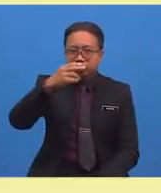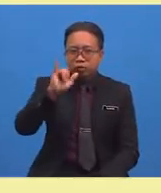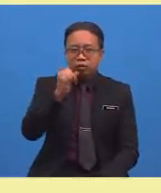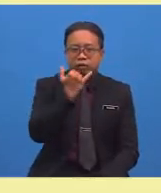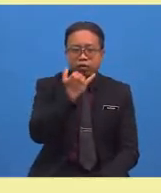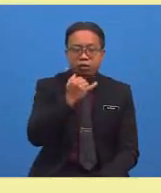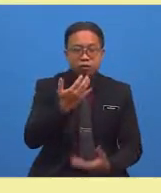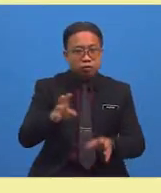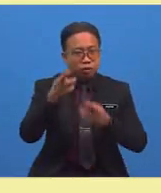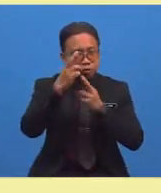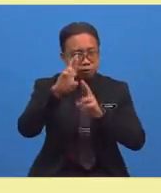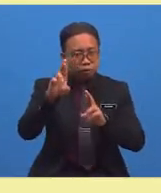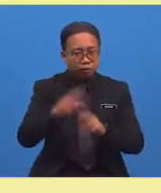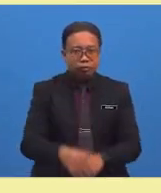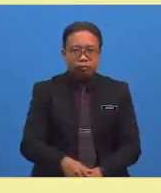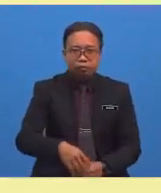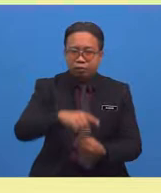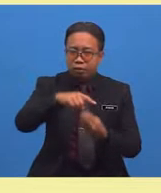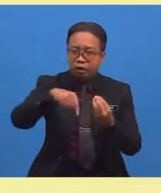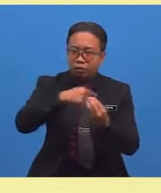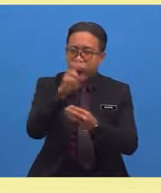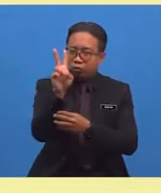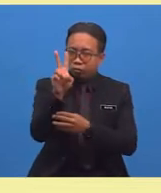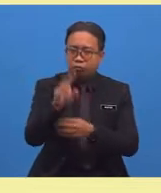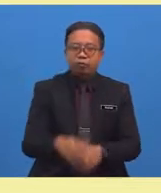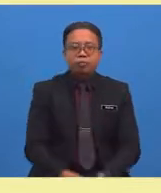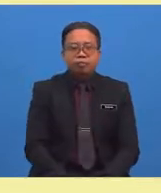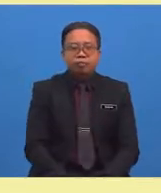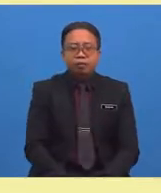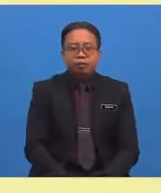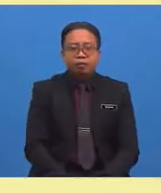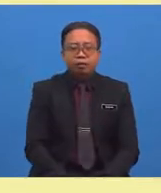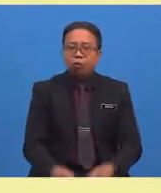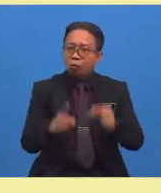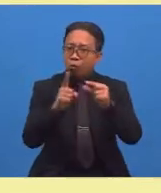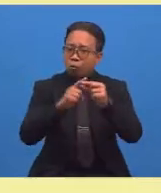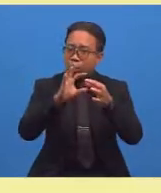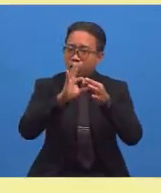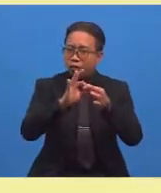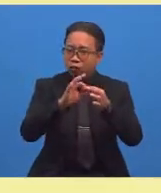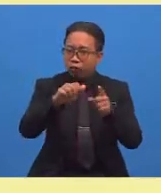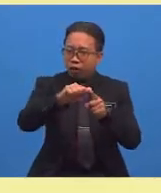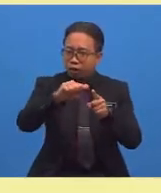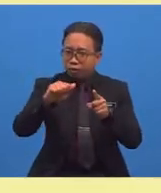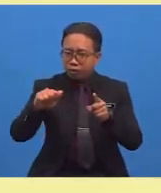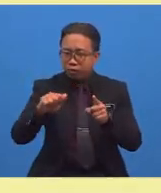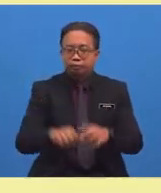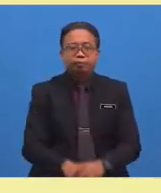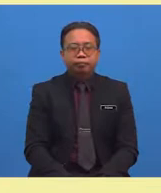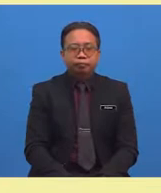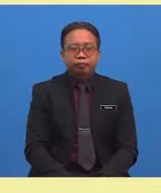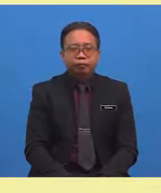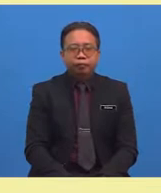Rich! Fantastic! All ready for round two. Round two. is going to be on antonyms.